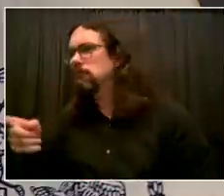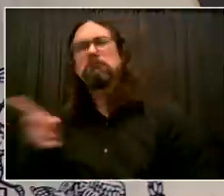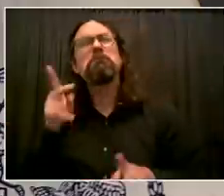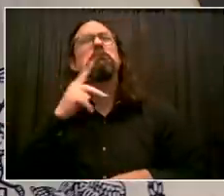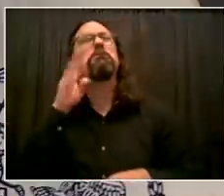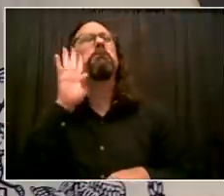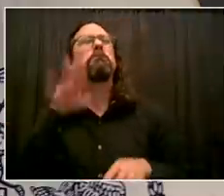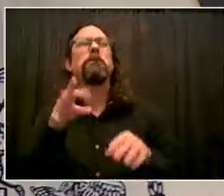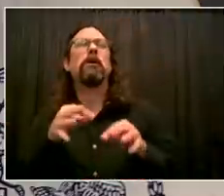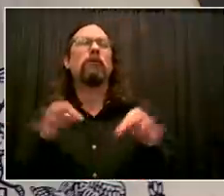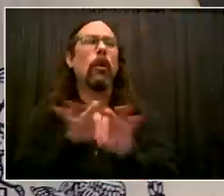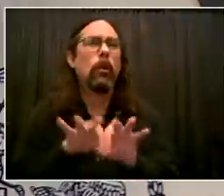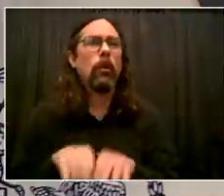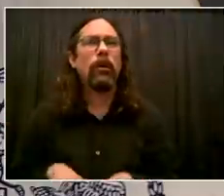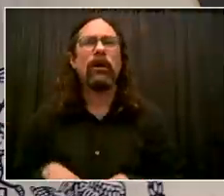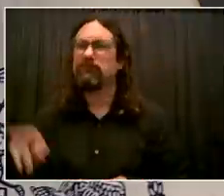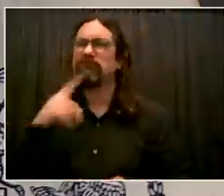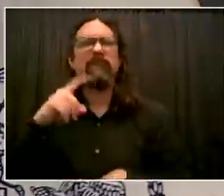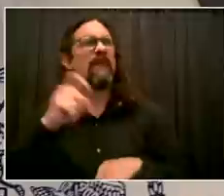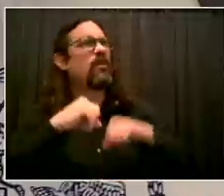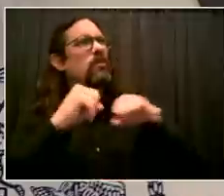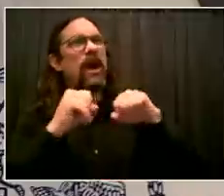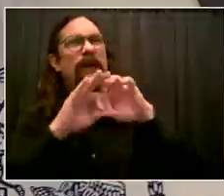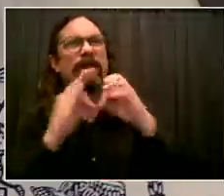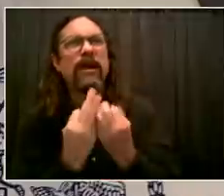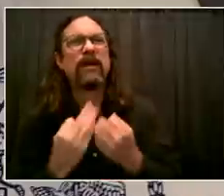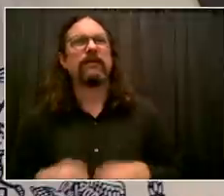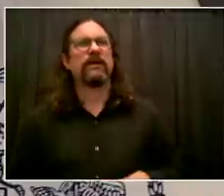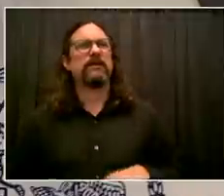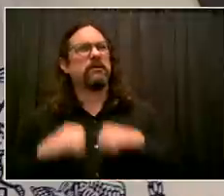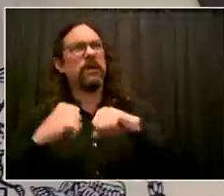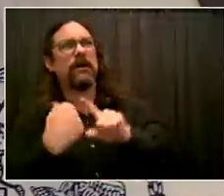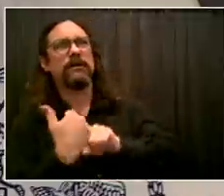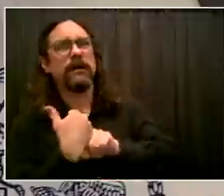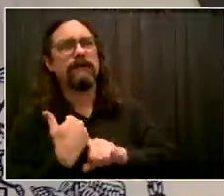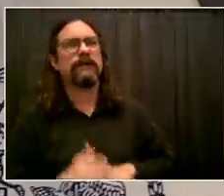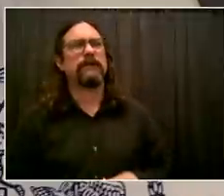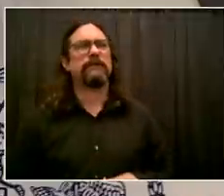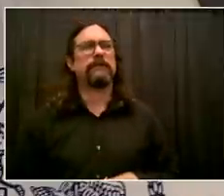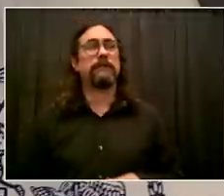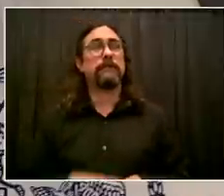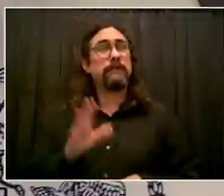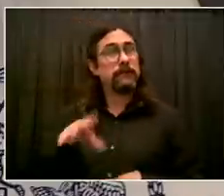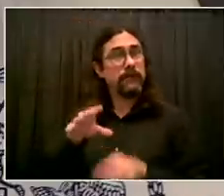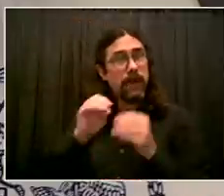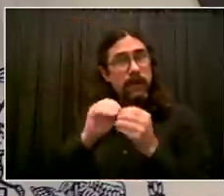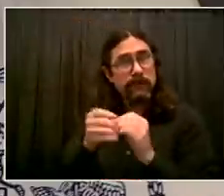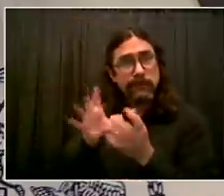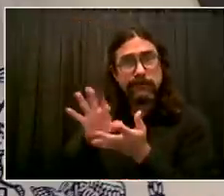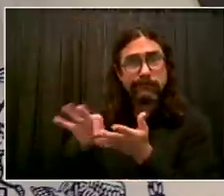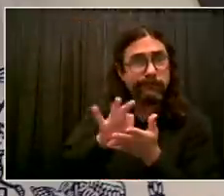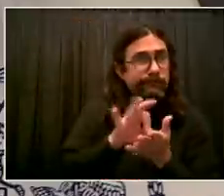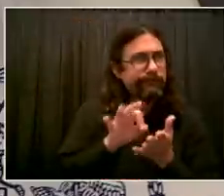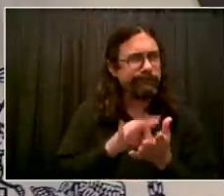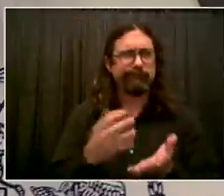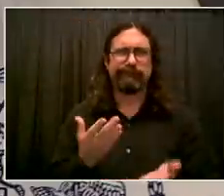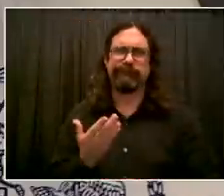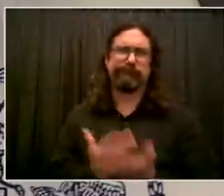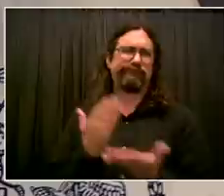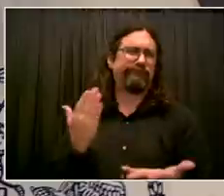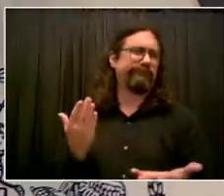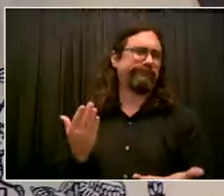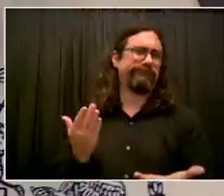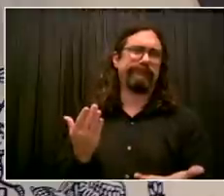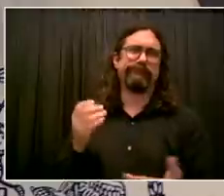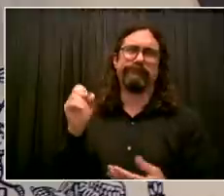The numbers are astounding. And I want everyone to be proud of the fact that as of today, more than 82% of New York City adults have